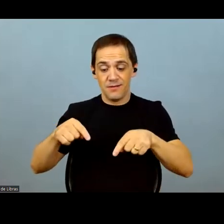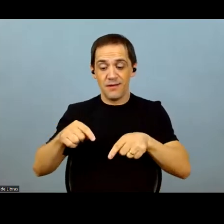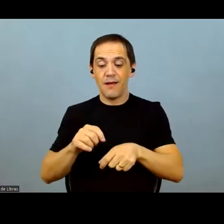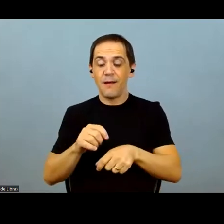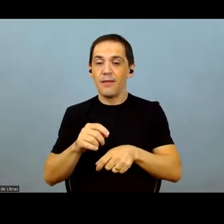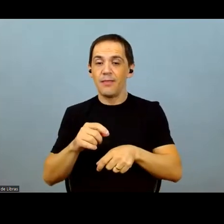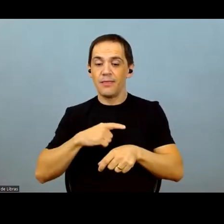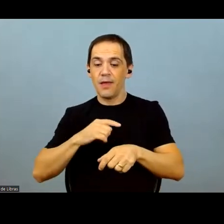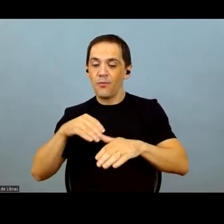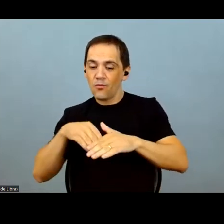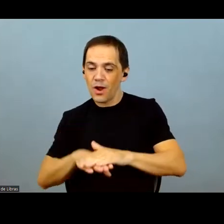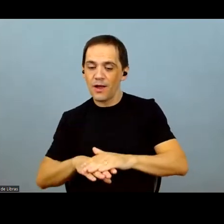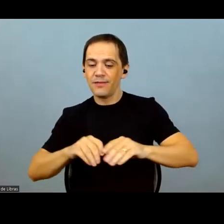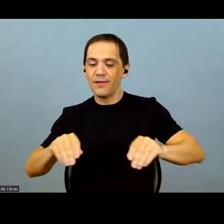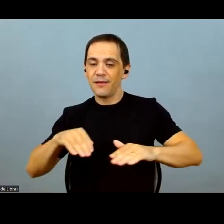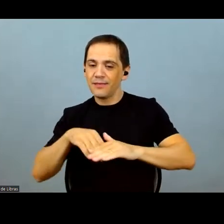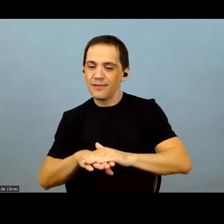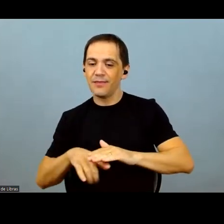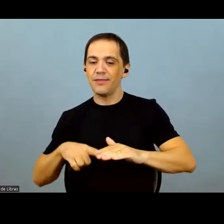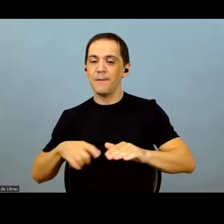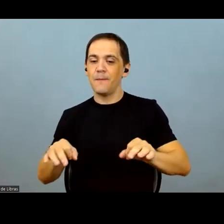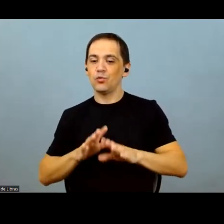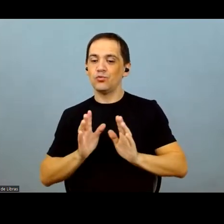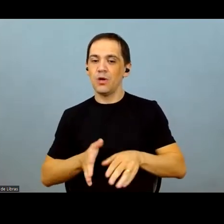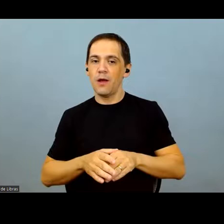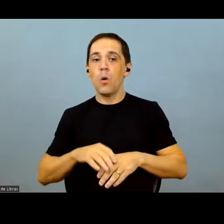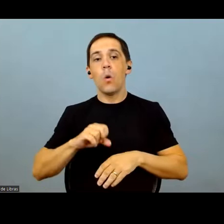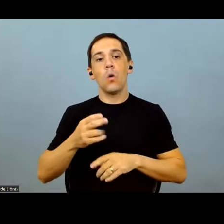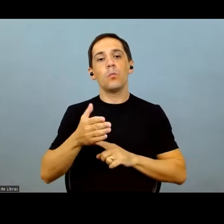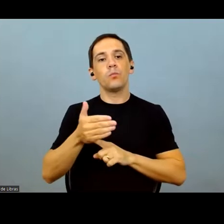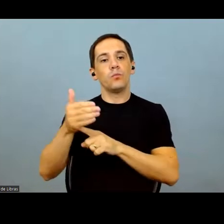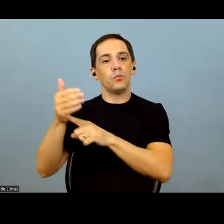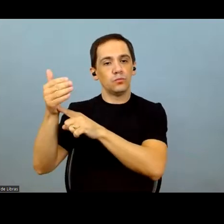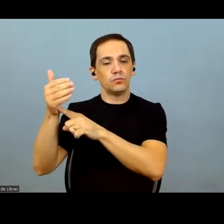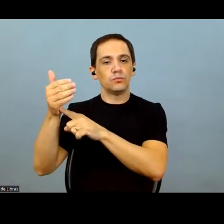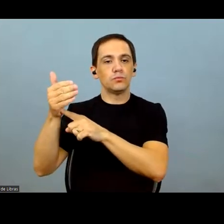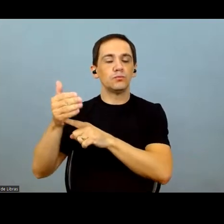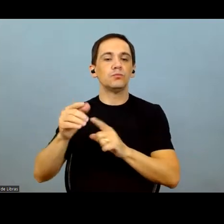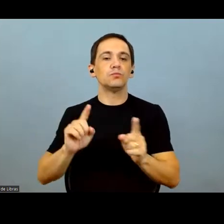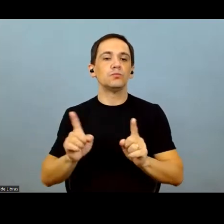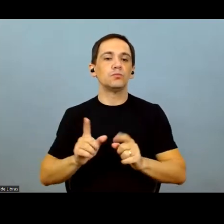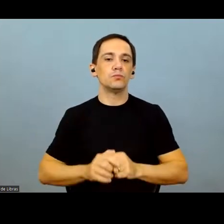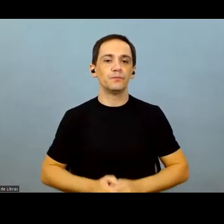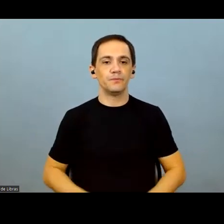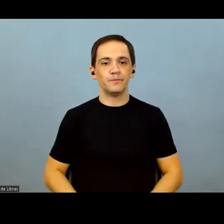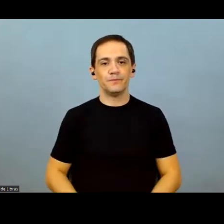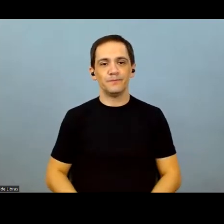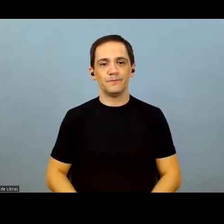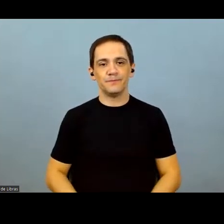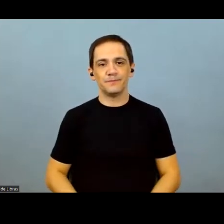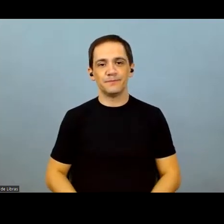depends on soil reserves and how much is coming of this reduction from the digital